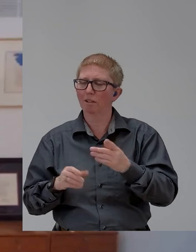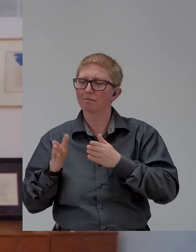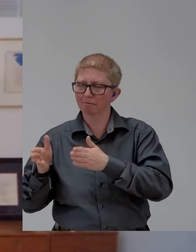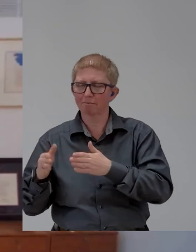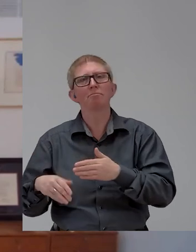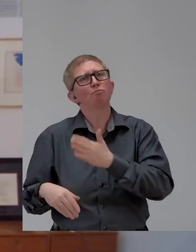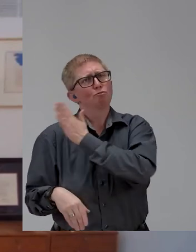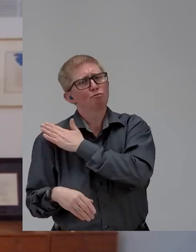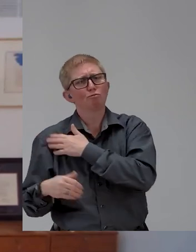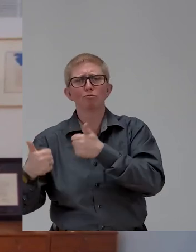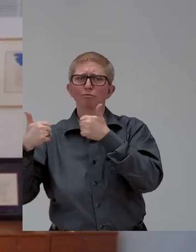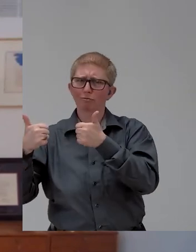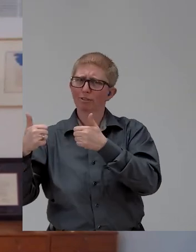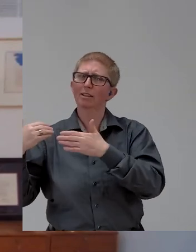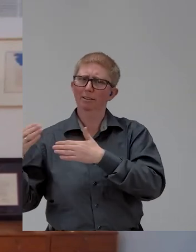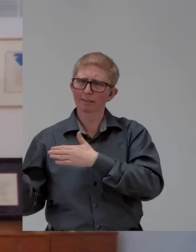that we have.